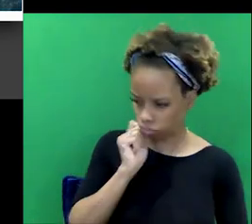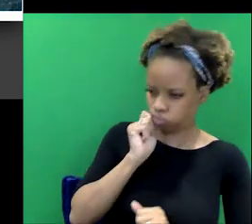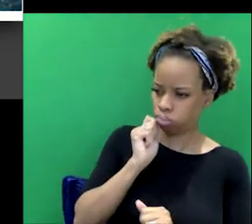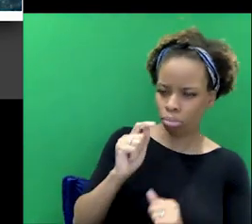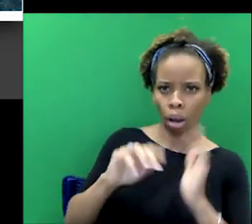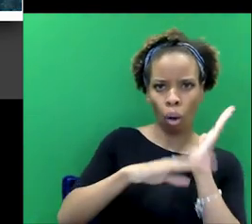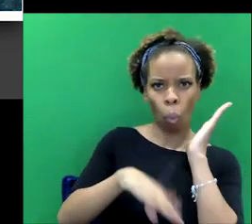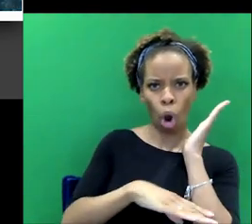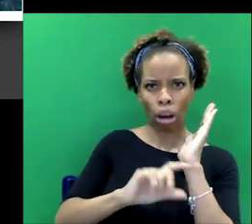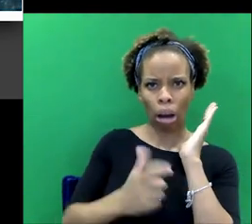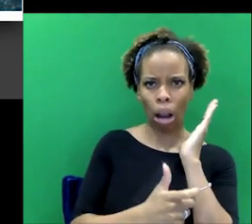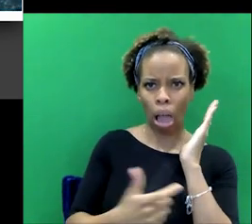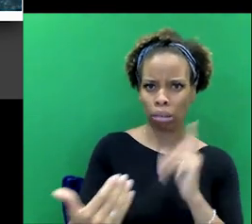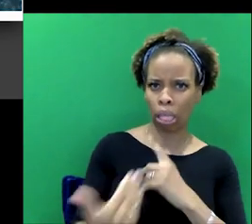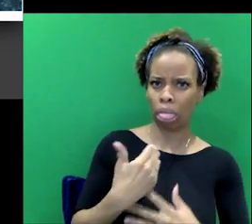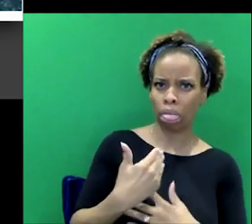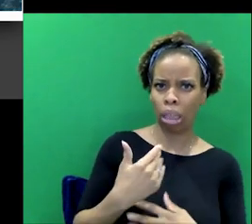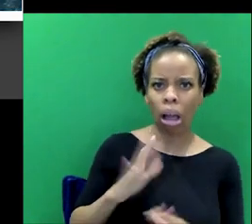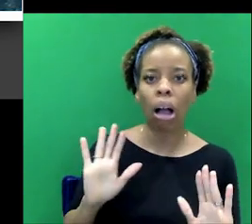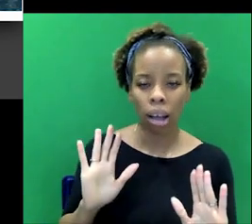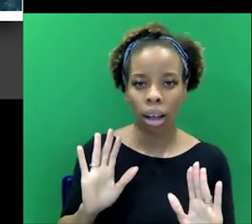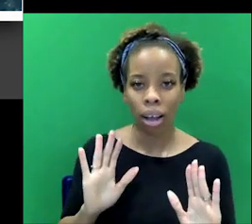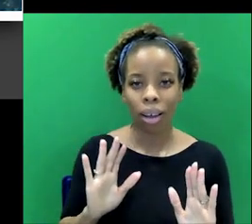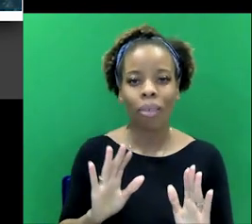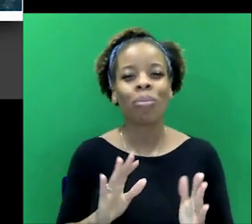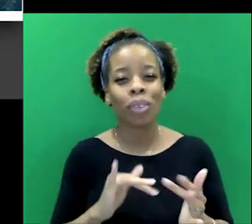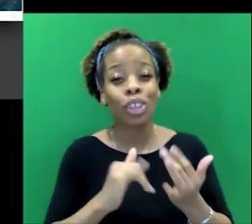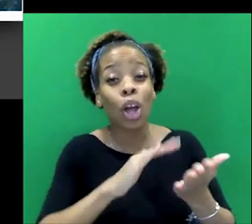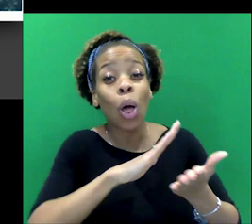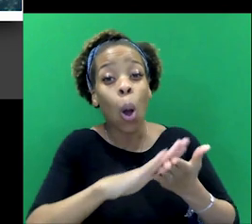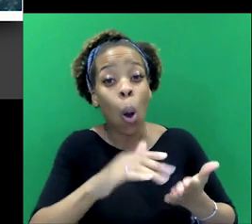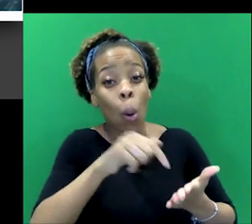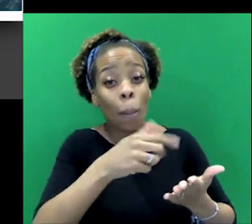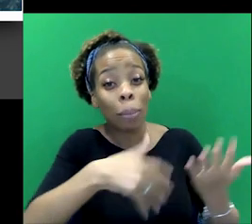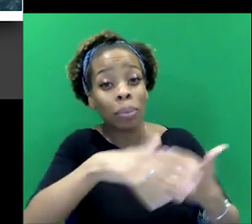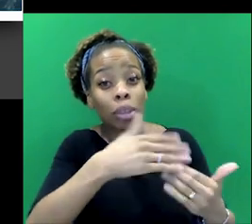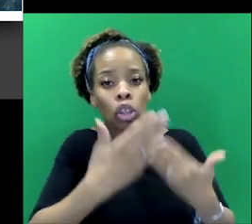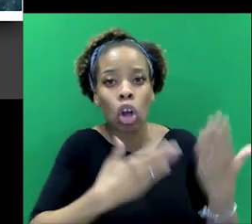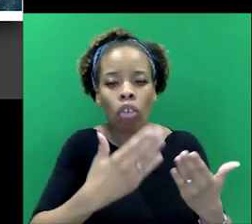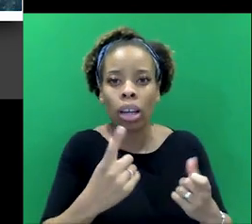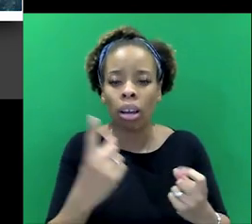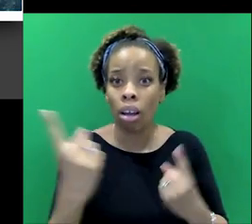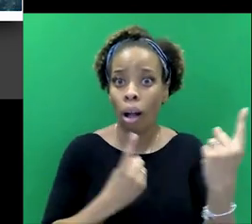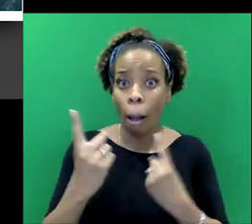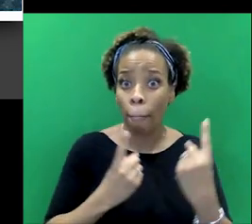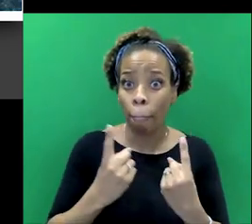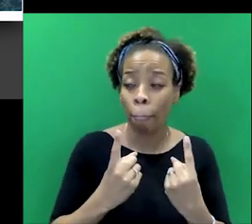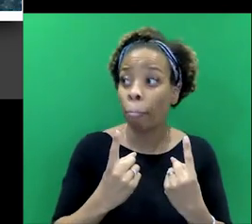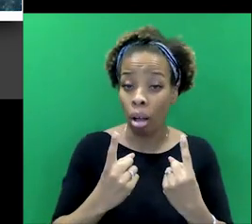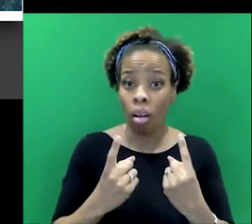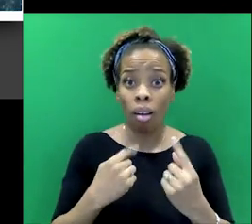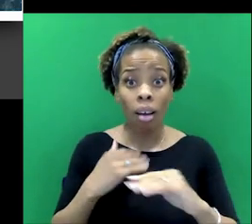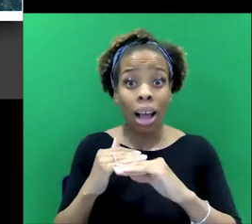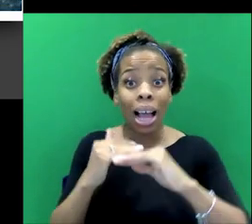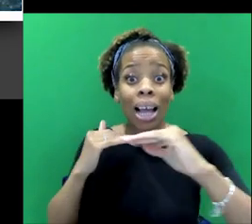part of Sherlock's appeal in the stories, that the people who come to him, see him as a social equal, as